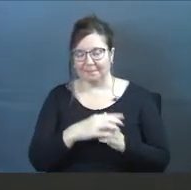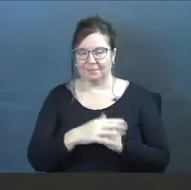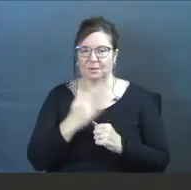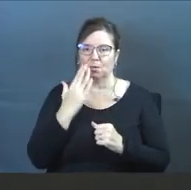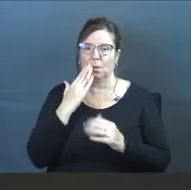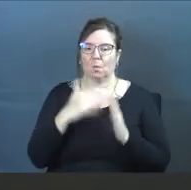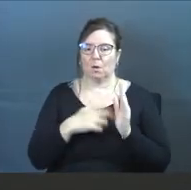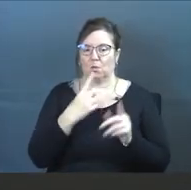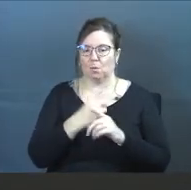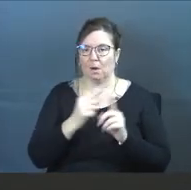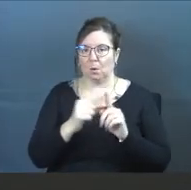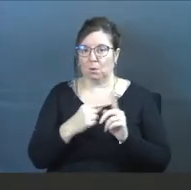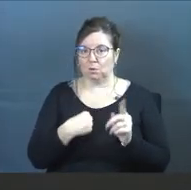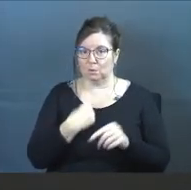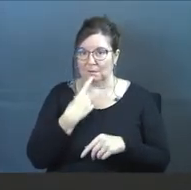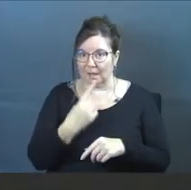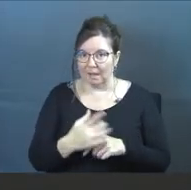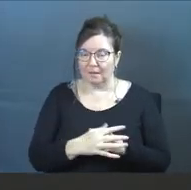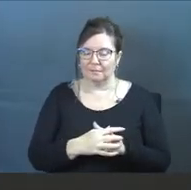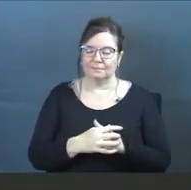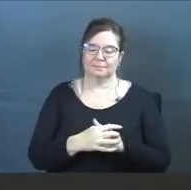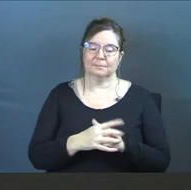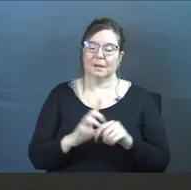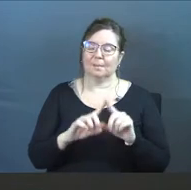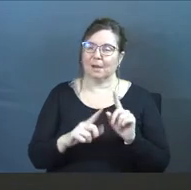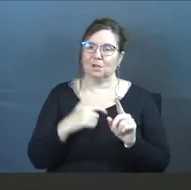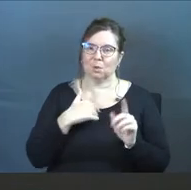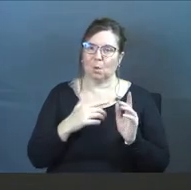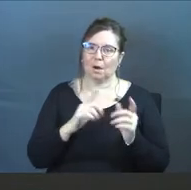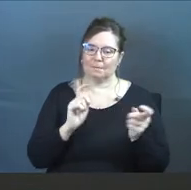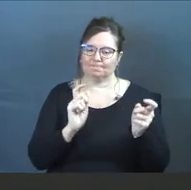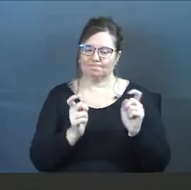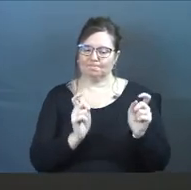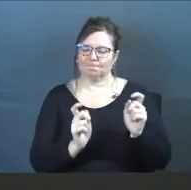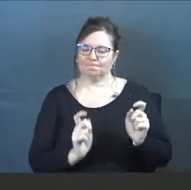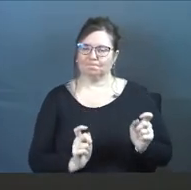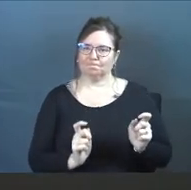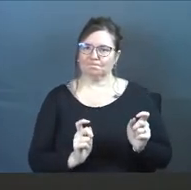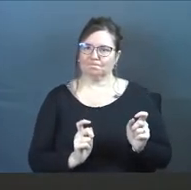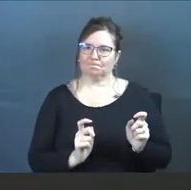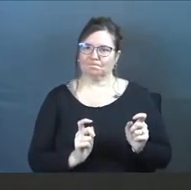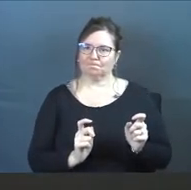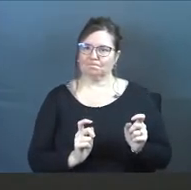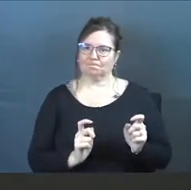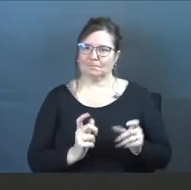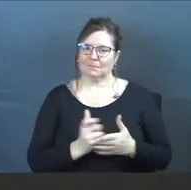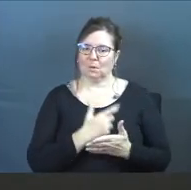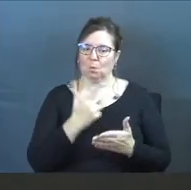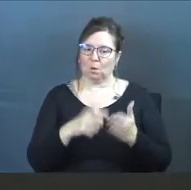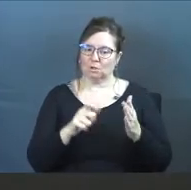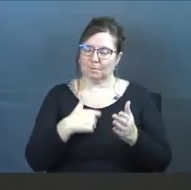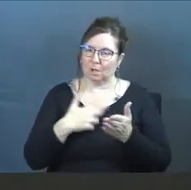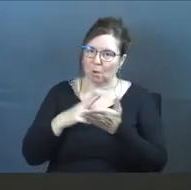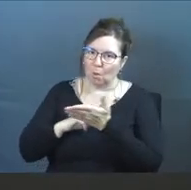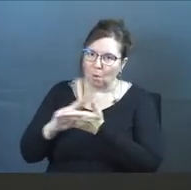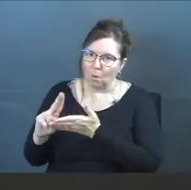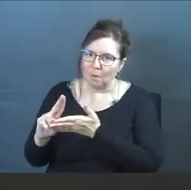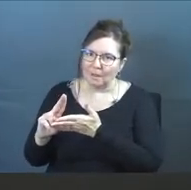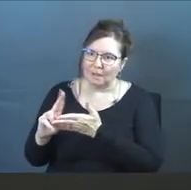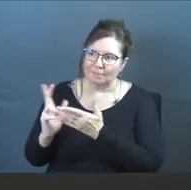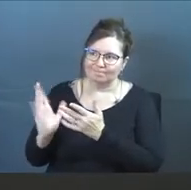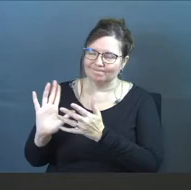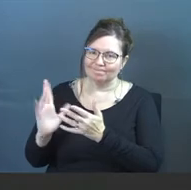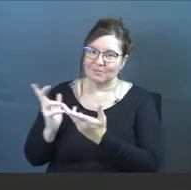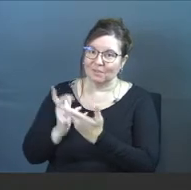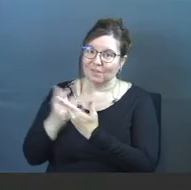You know what the right words to say, but you are manipulating what was meant to be holy to